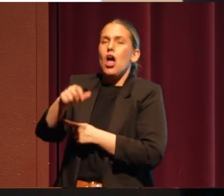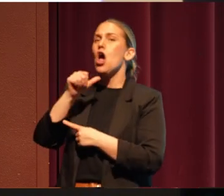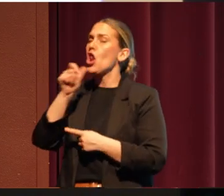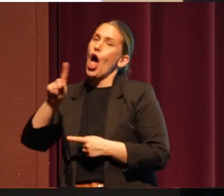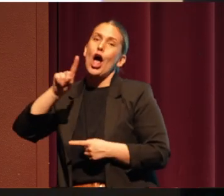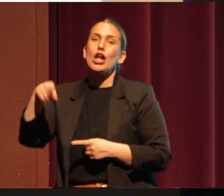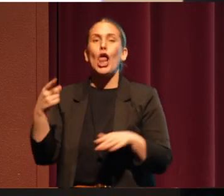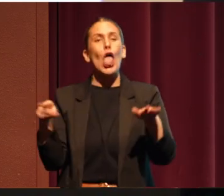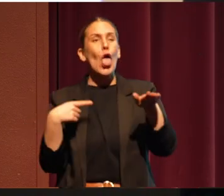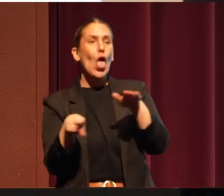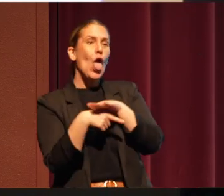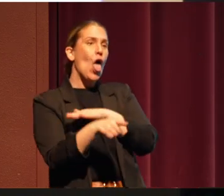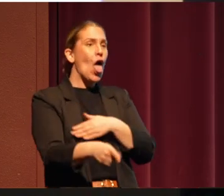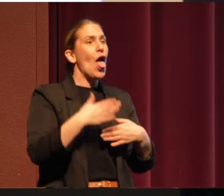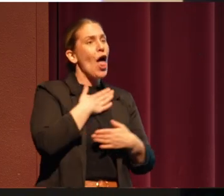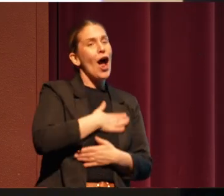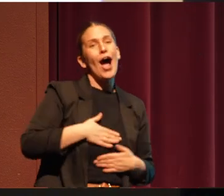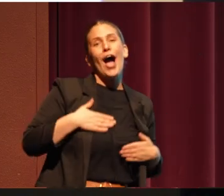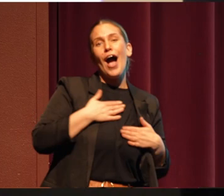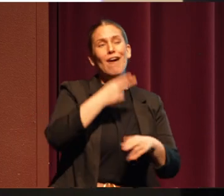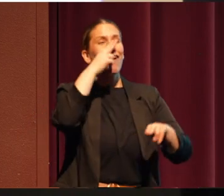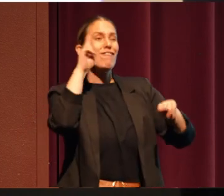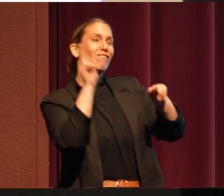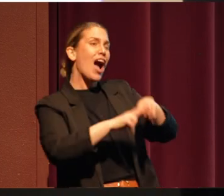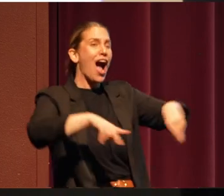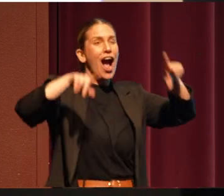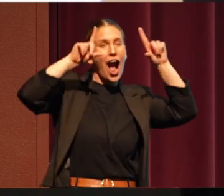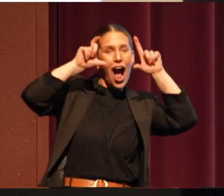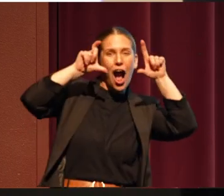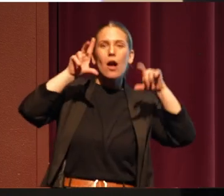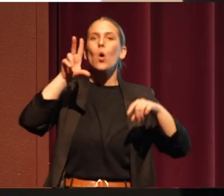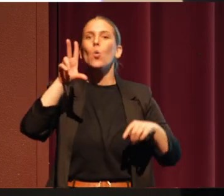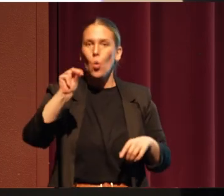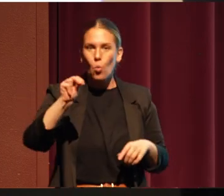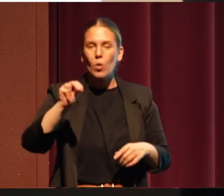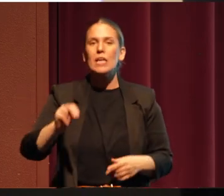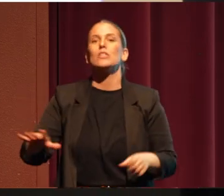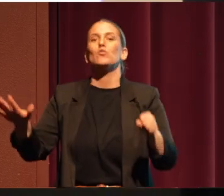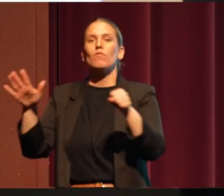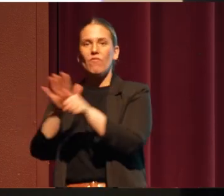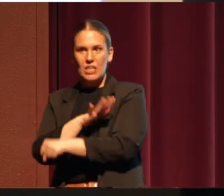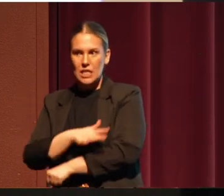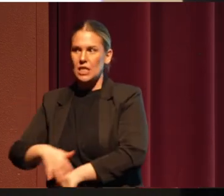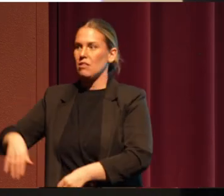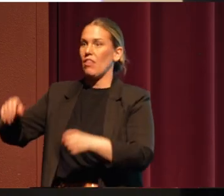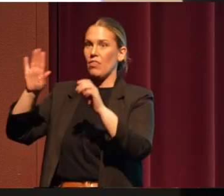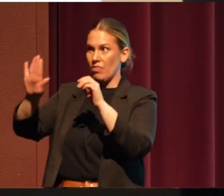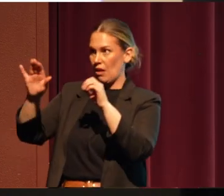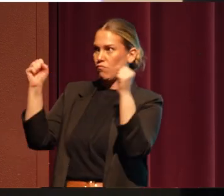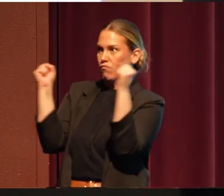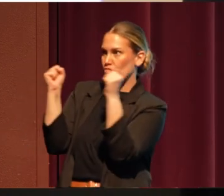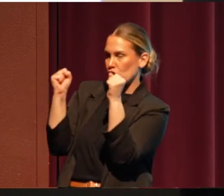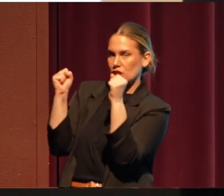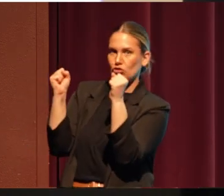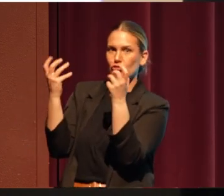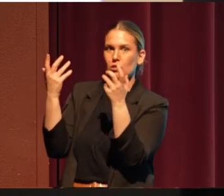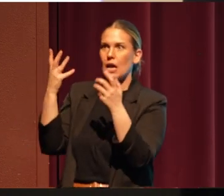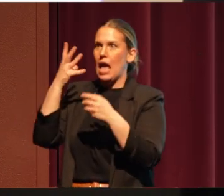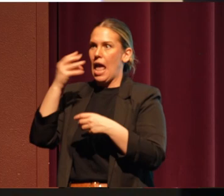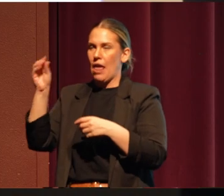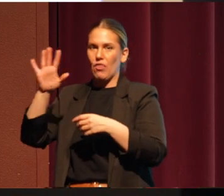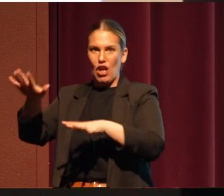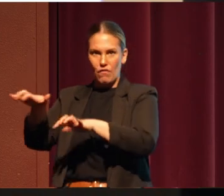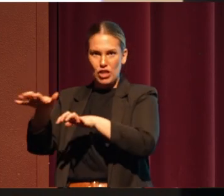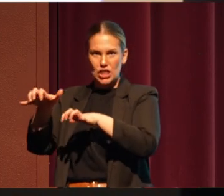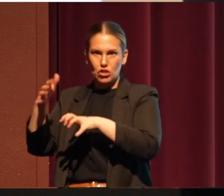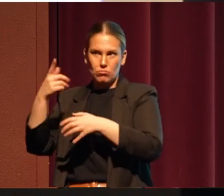have fun and take pictures. It's to fill the fridge and the freezer for the coming year. And that's the